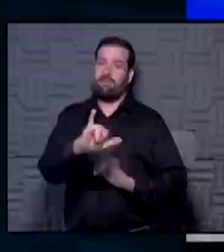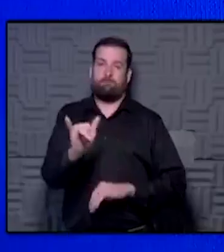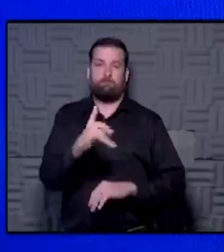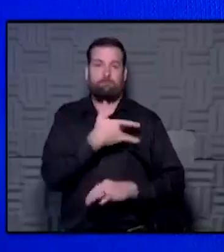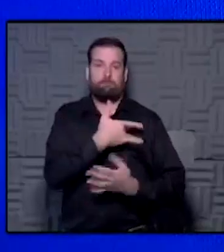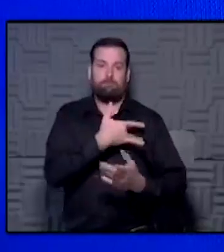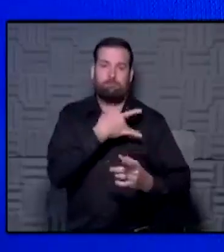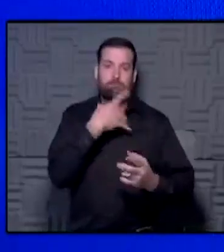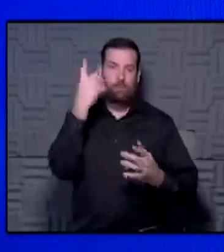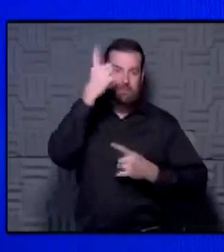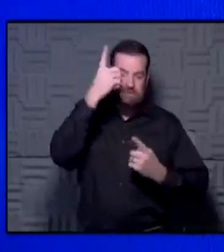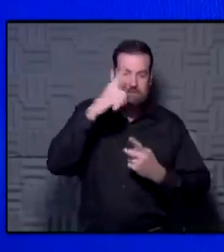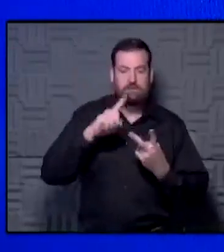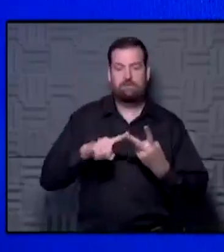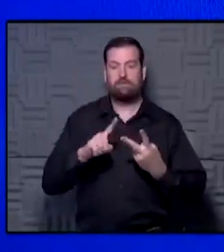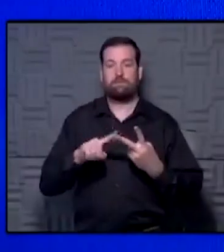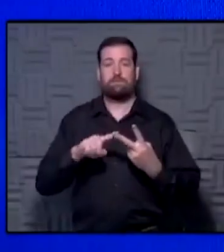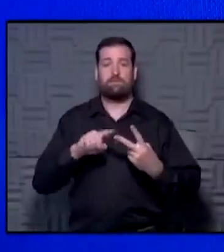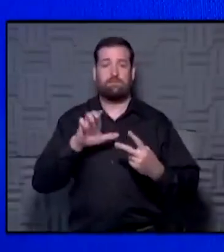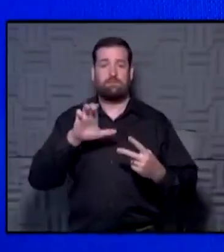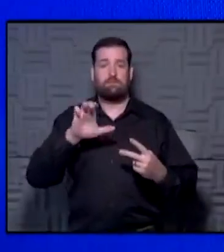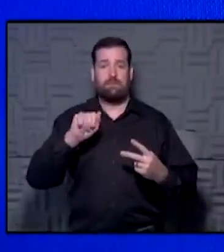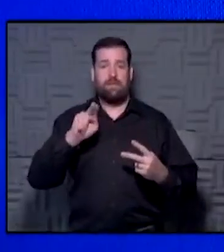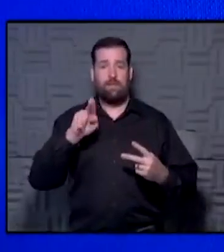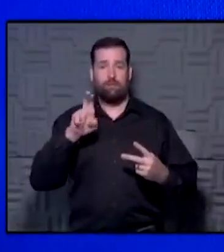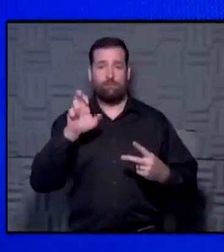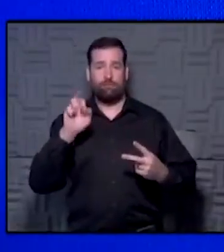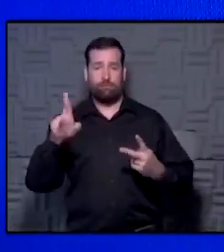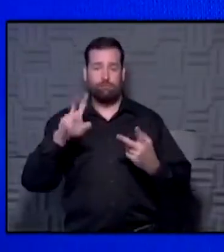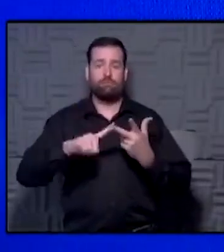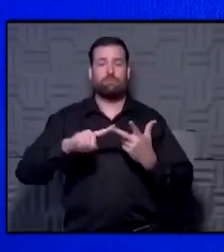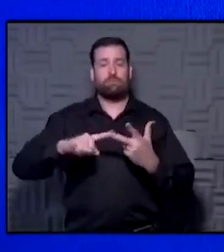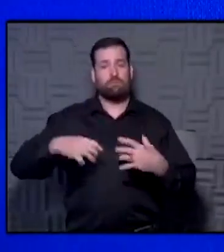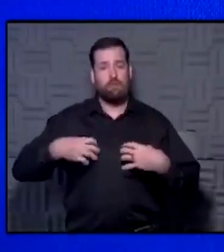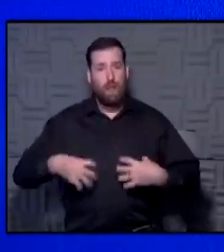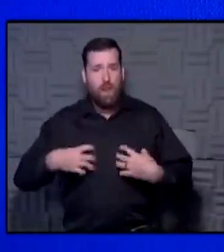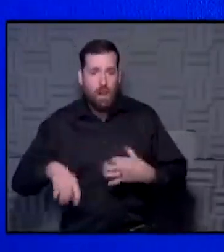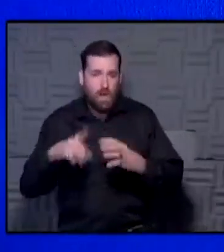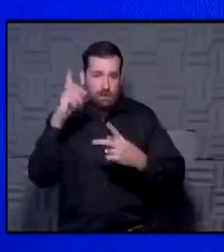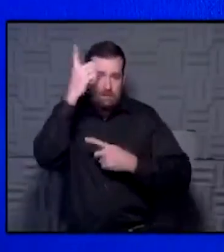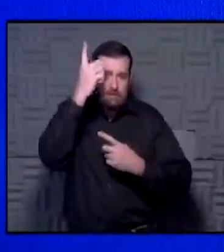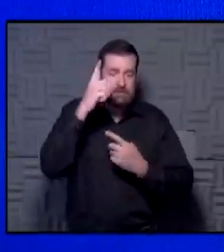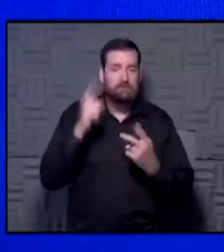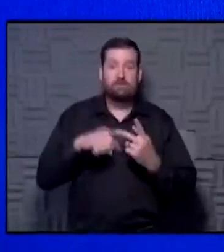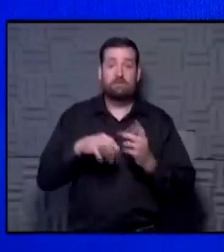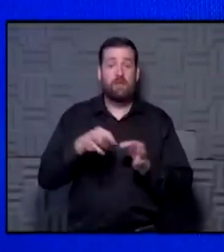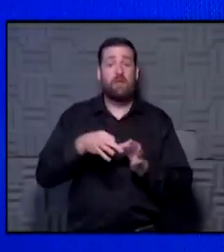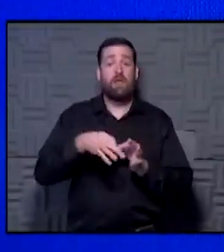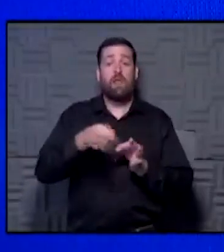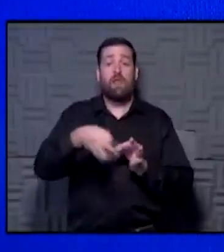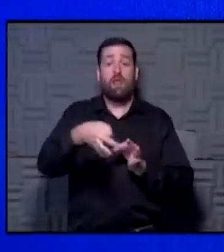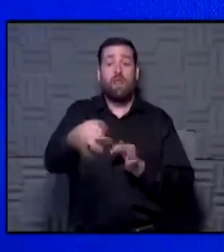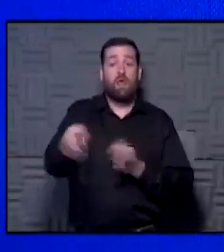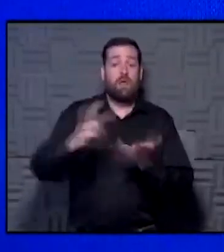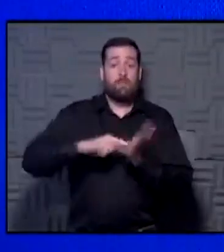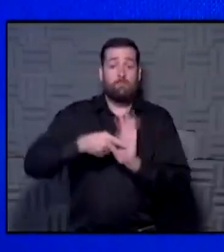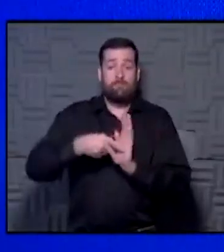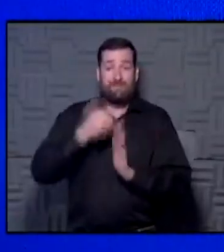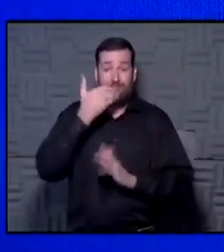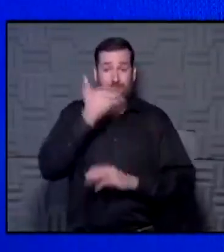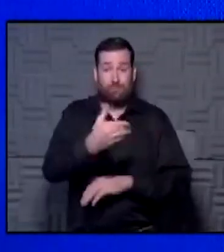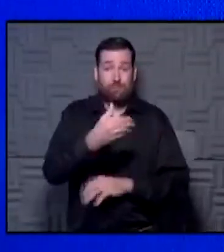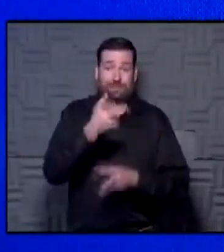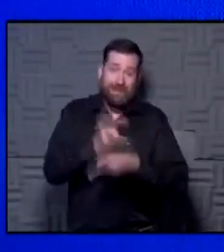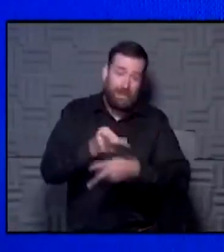disease. And we've seen the same thing happen in cancer. We've seen the same thing happen in lung disease. And delay does not mean quality care.